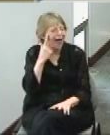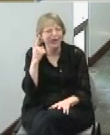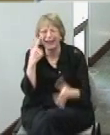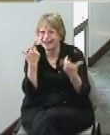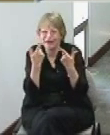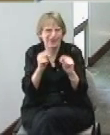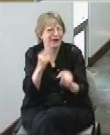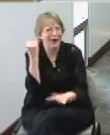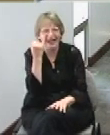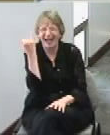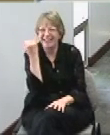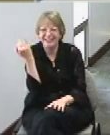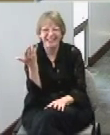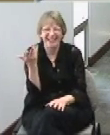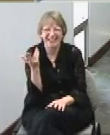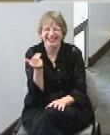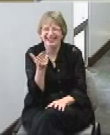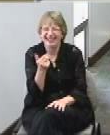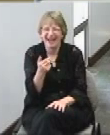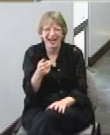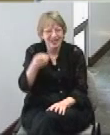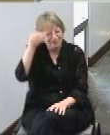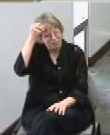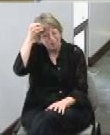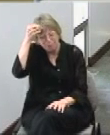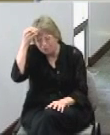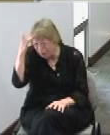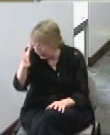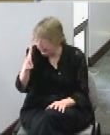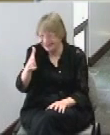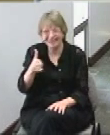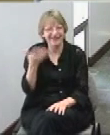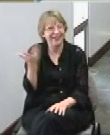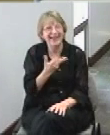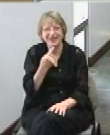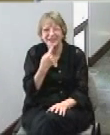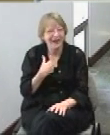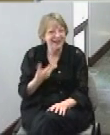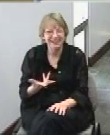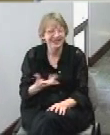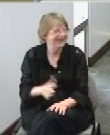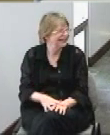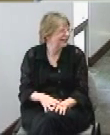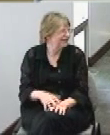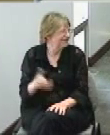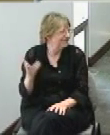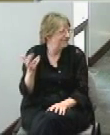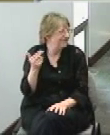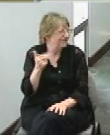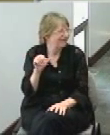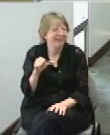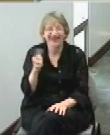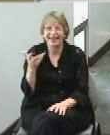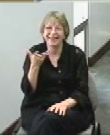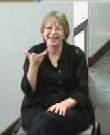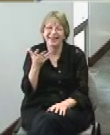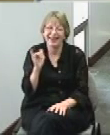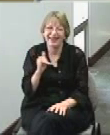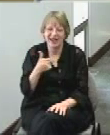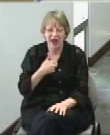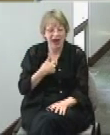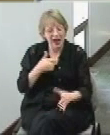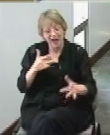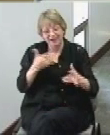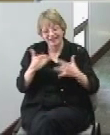the smartest thing you said today so far the the other thing that that I'm